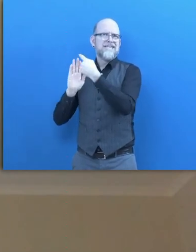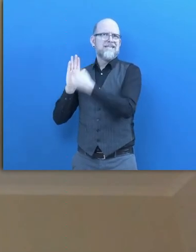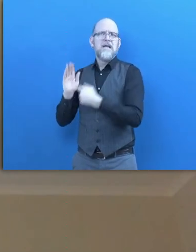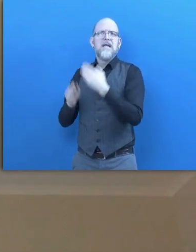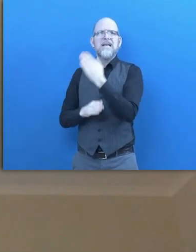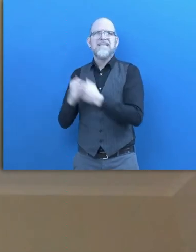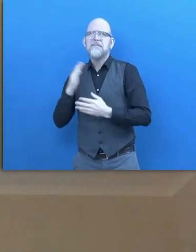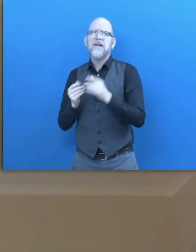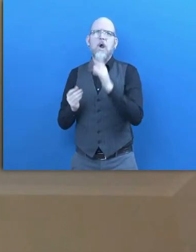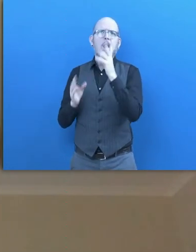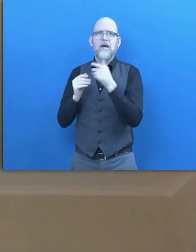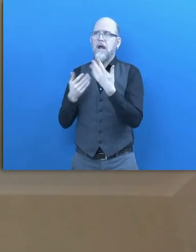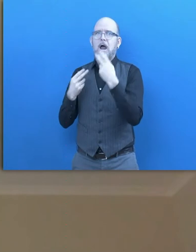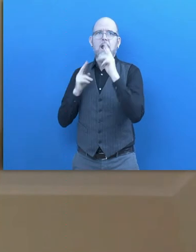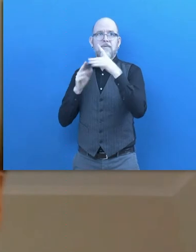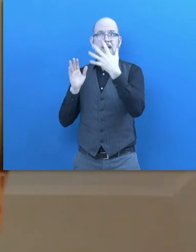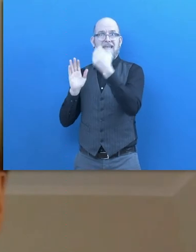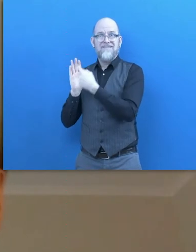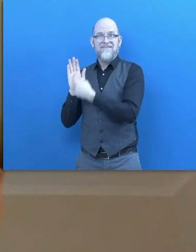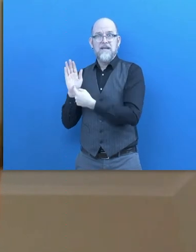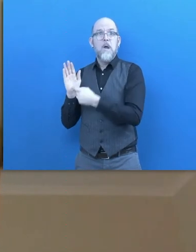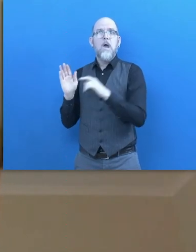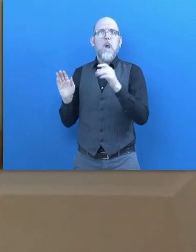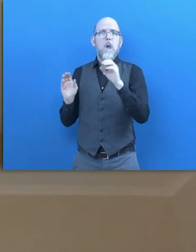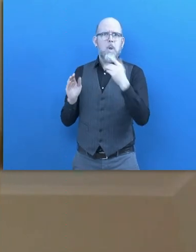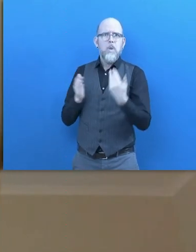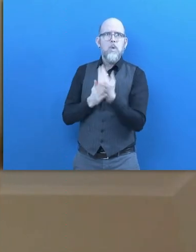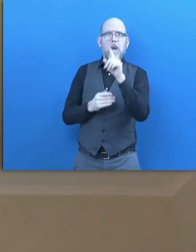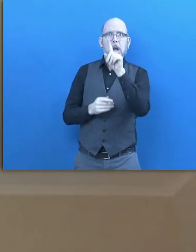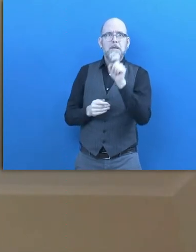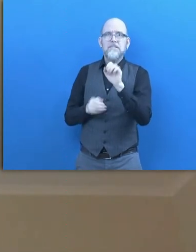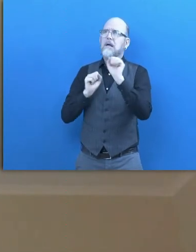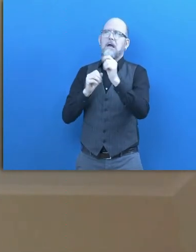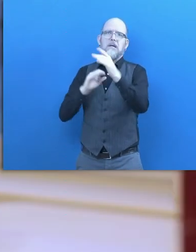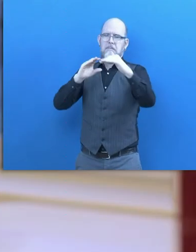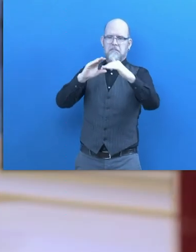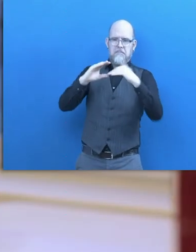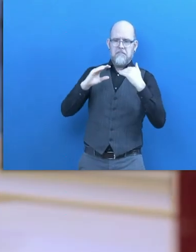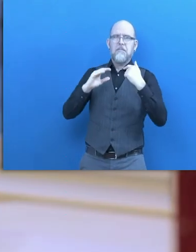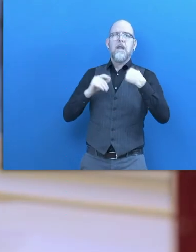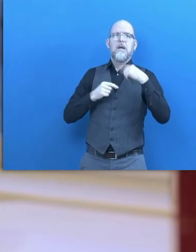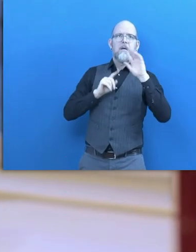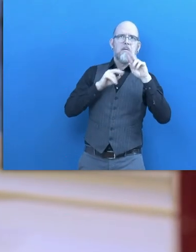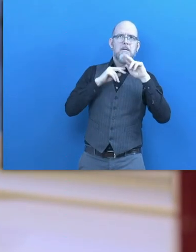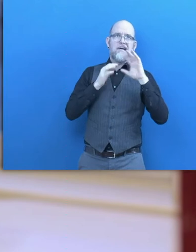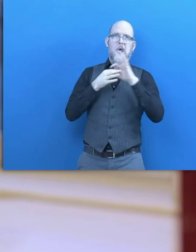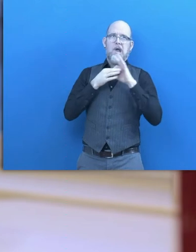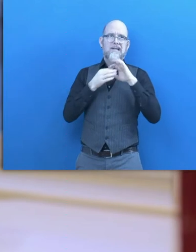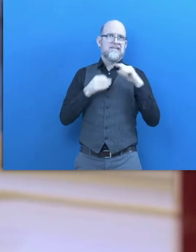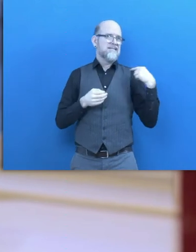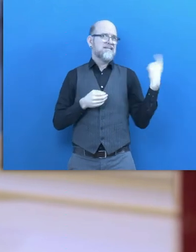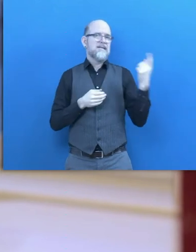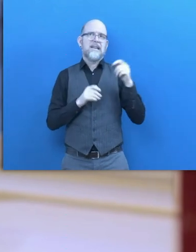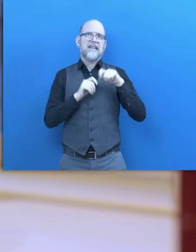find an answer. And if that is not satisfactory to you, you can send your question and it will be